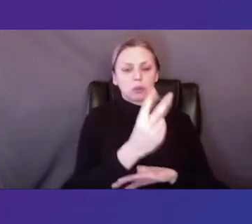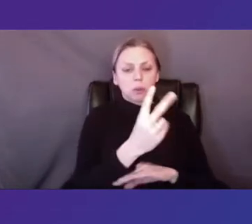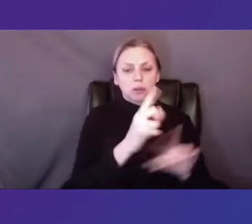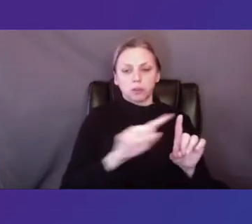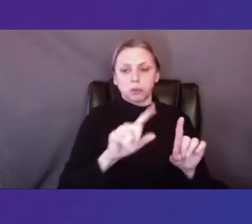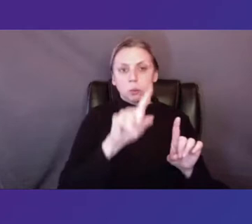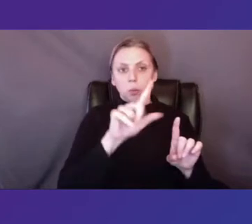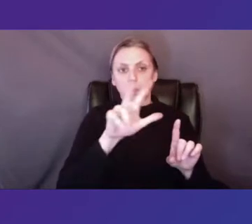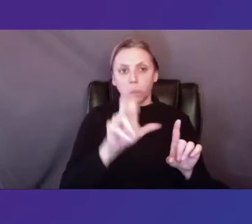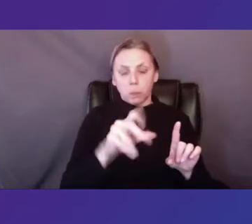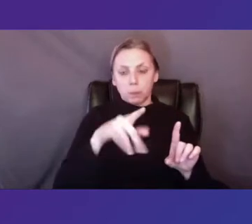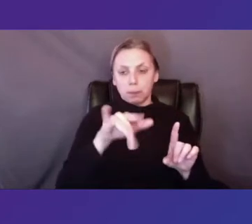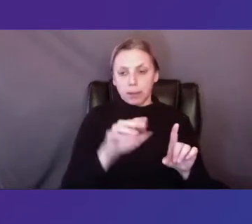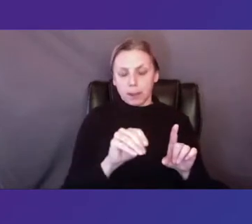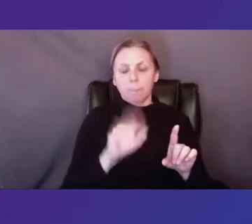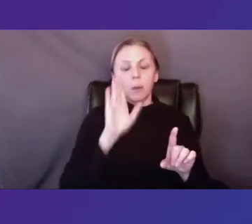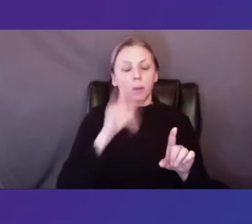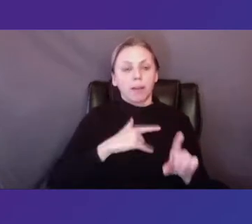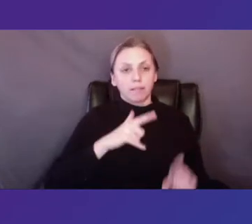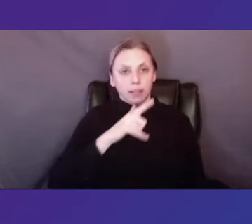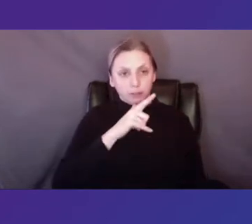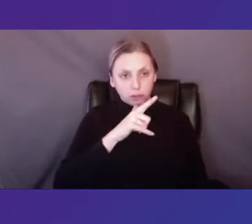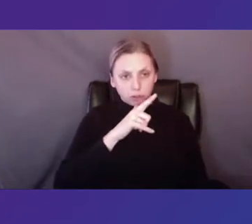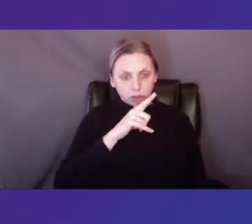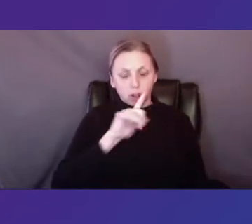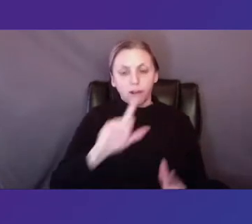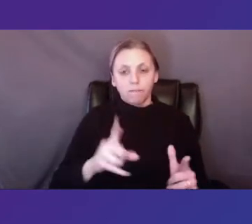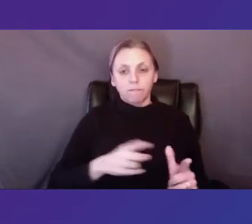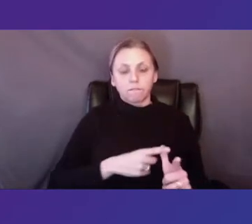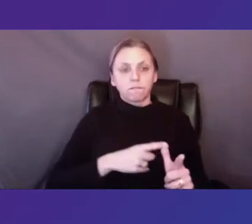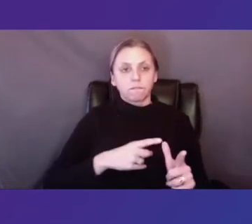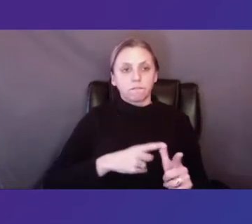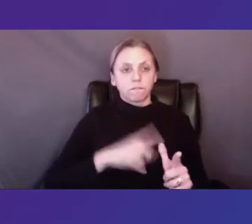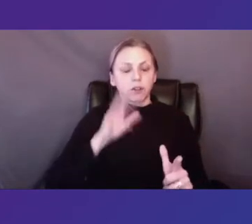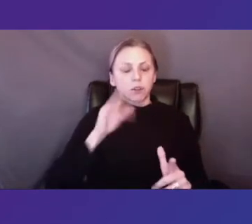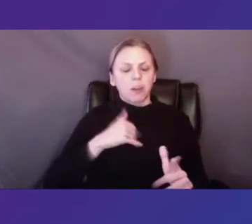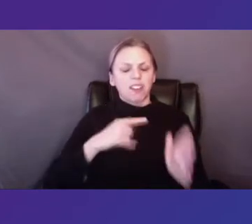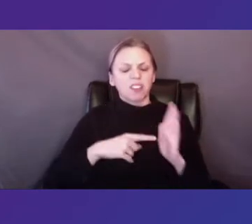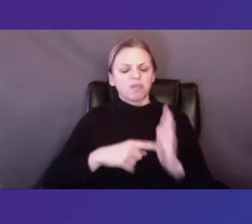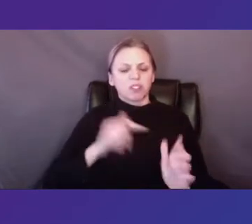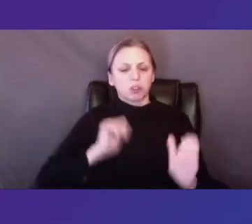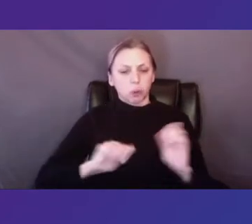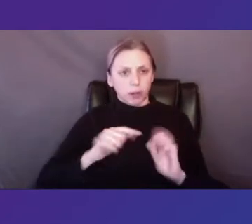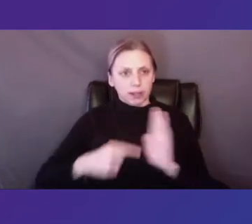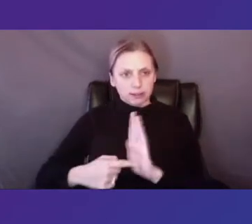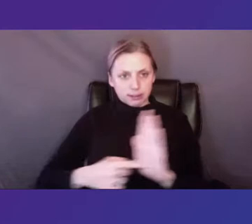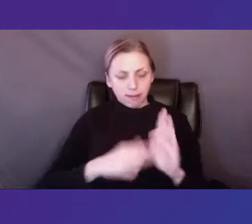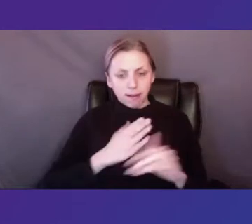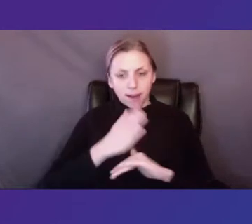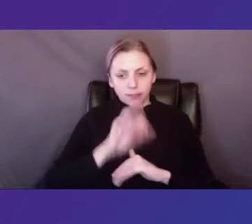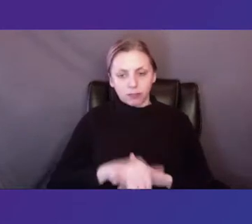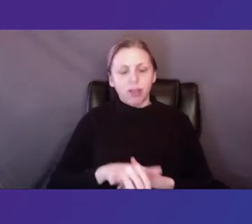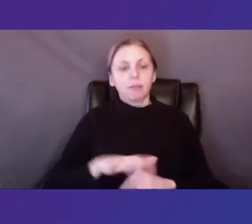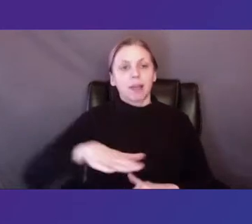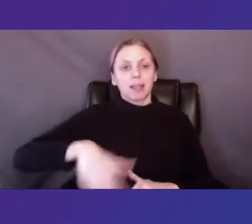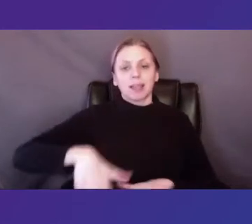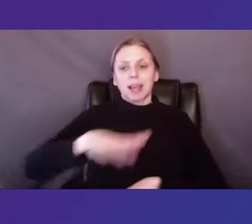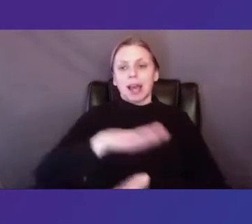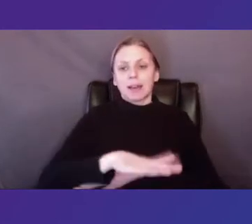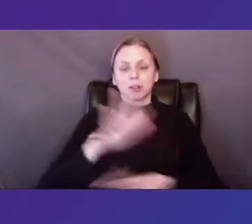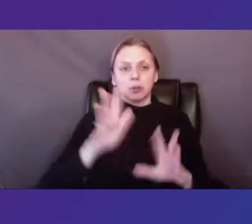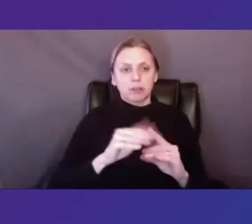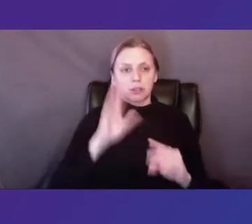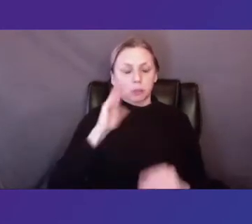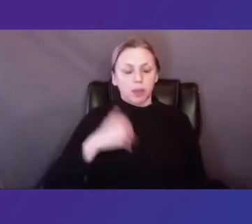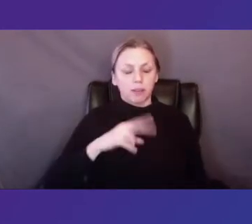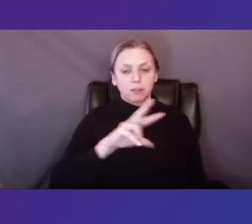1 30 PM, followed by lunch at our first virtual expo showcase. After that, late afternoon sessions run from